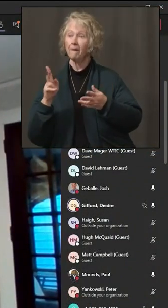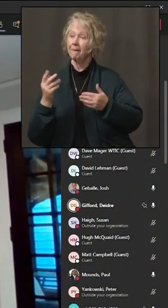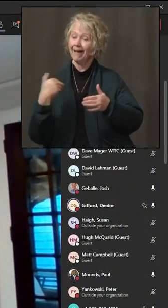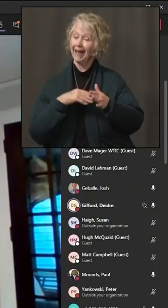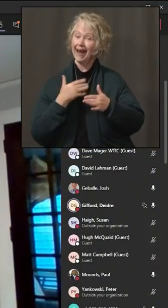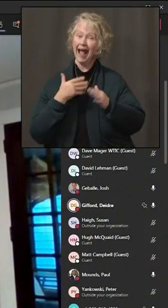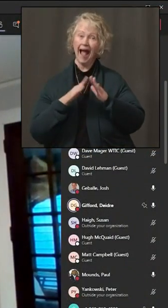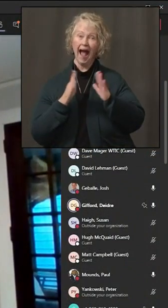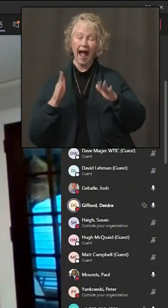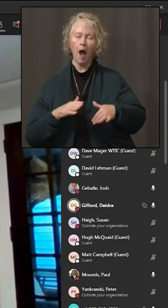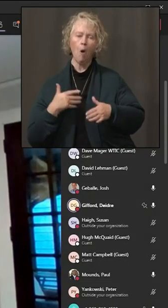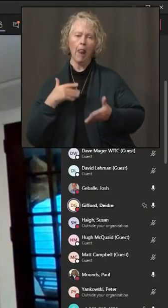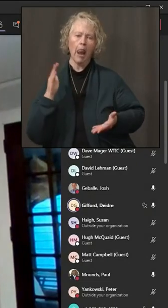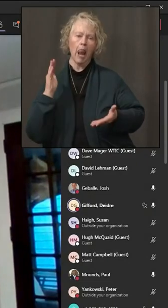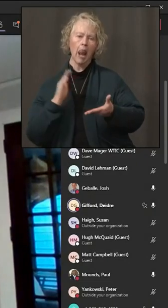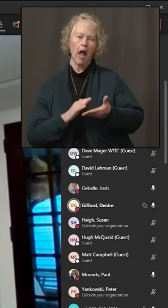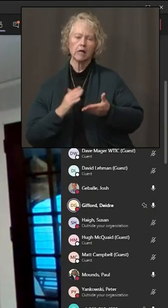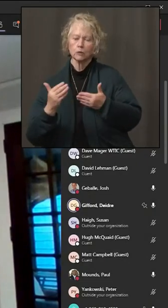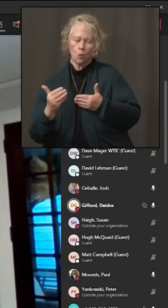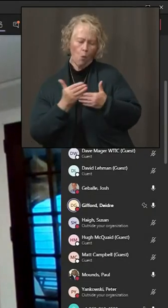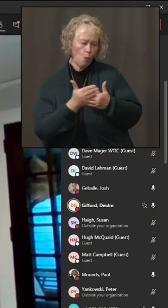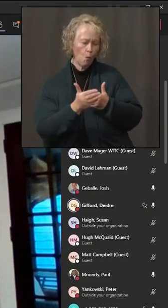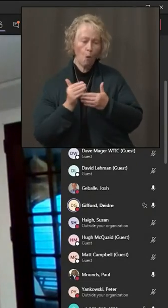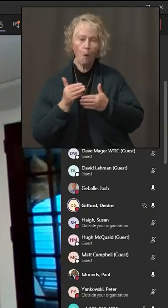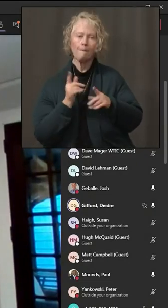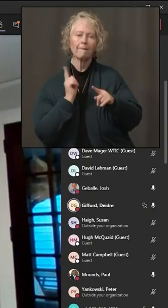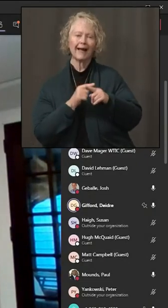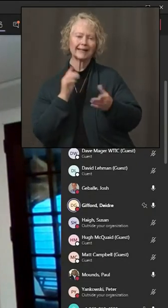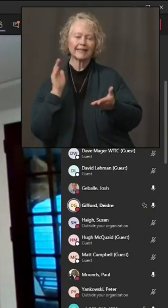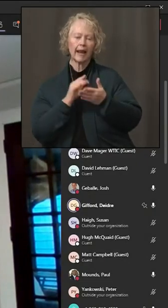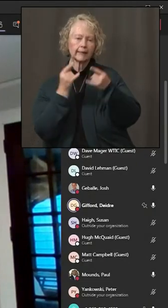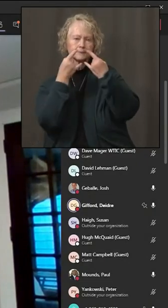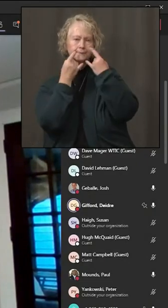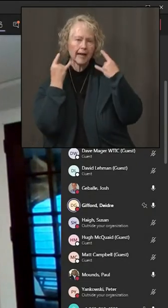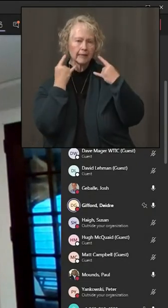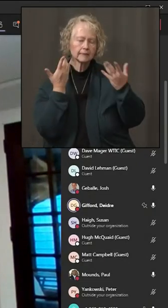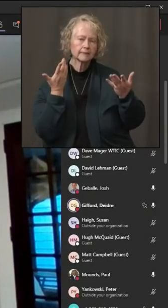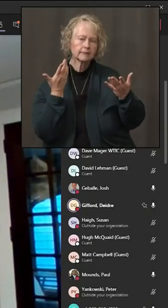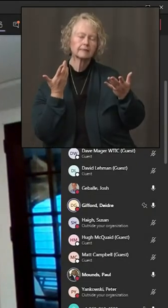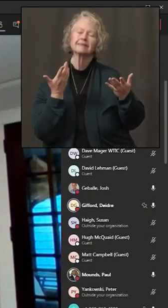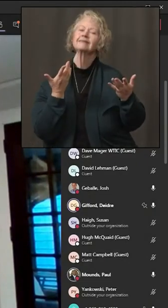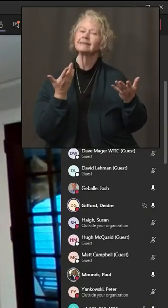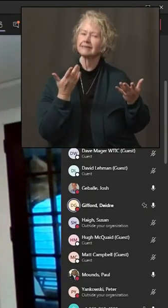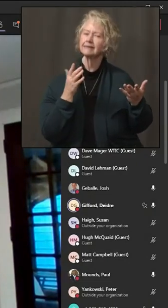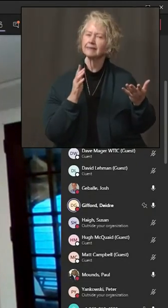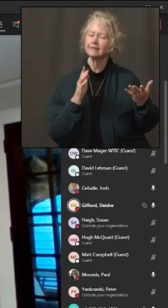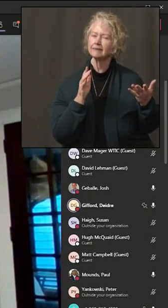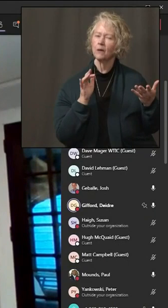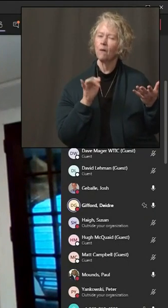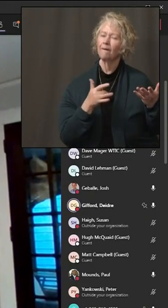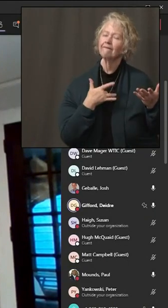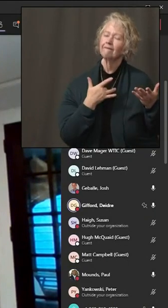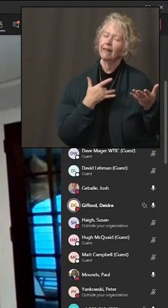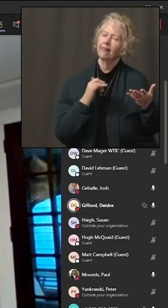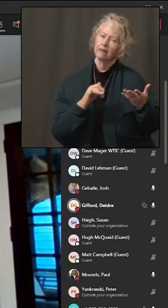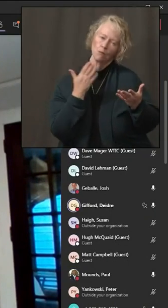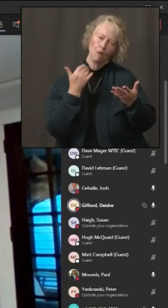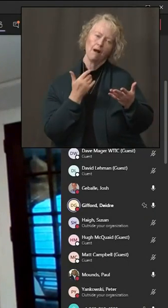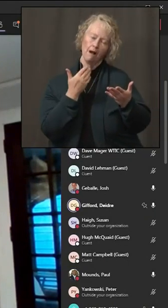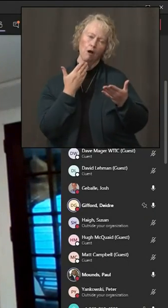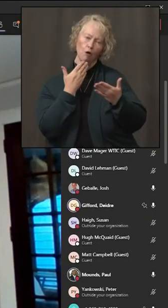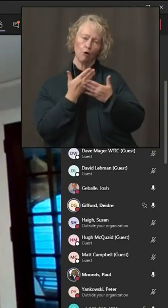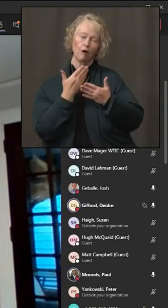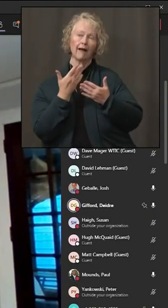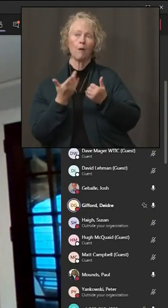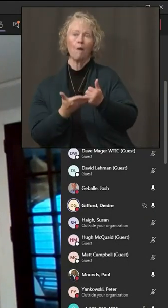we're inside our own homes. So, for all of those reasons, it makes a lot of sense, and we think it will really significantly help